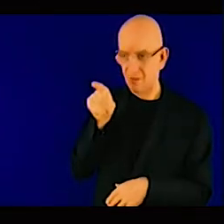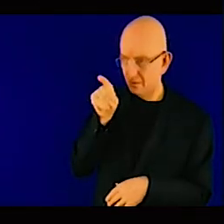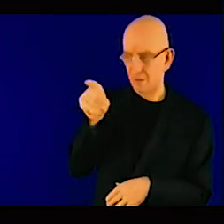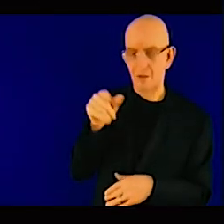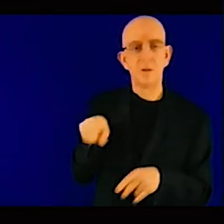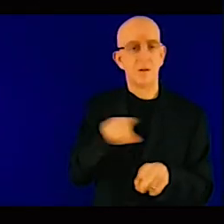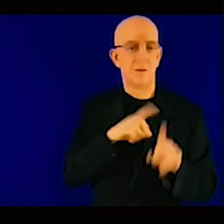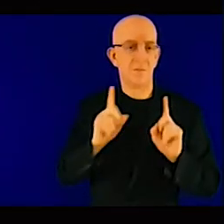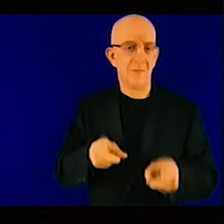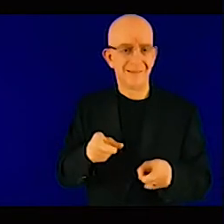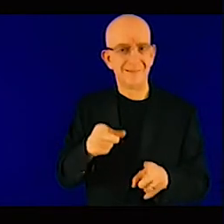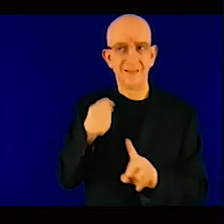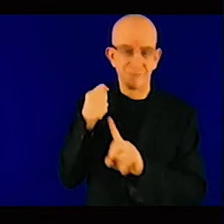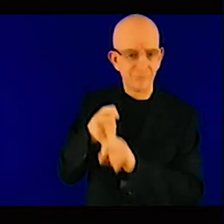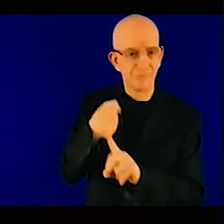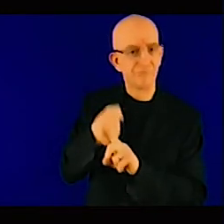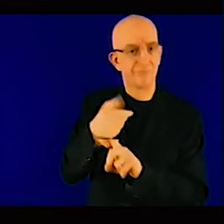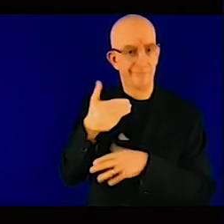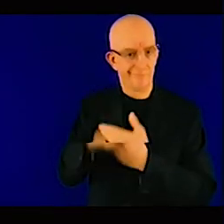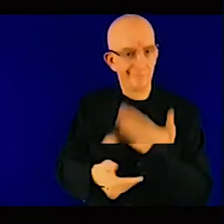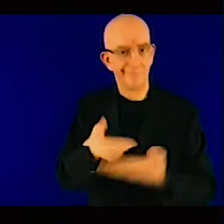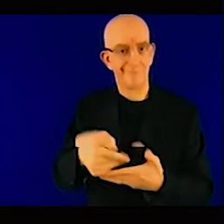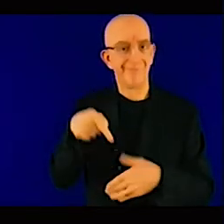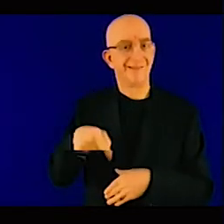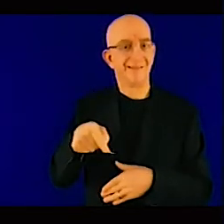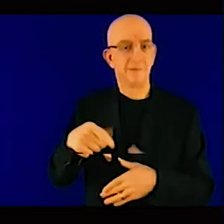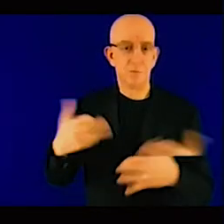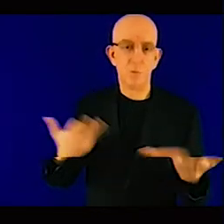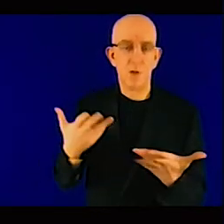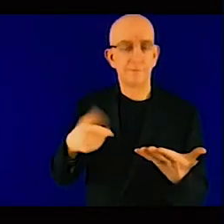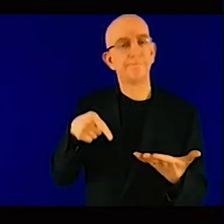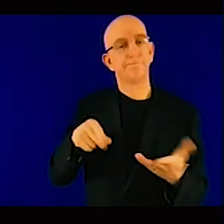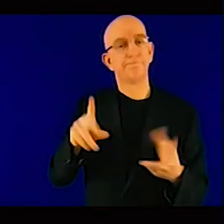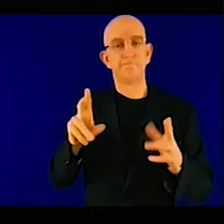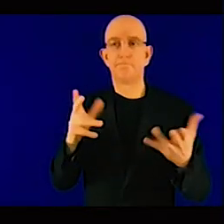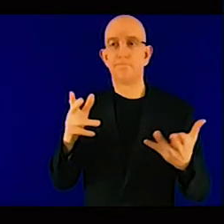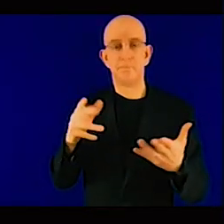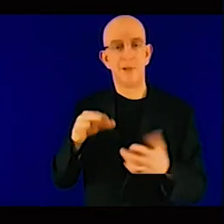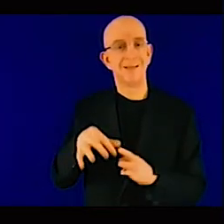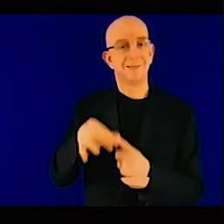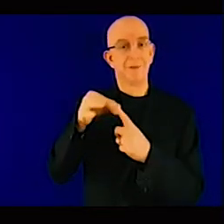to finance the renewable energy project in Africa.